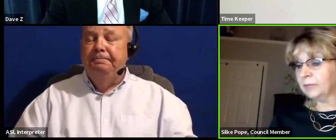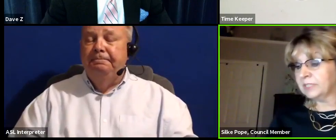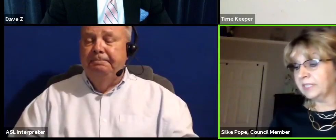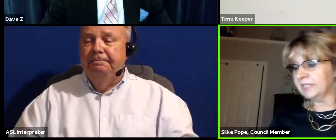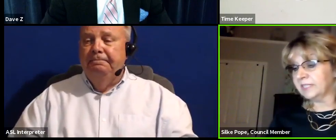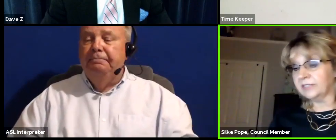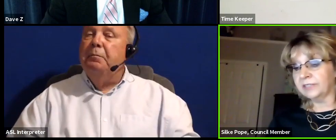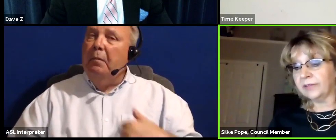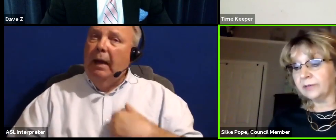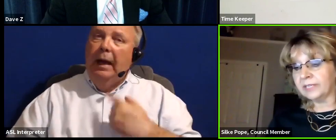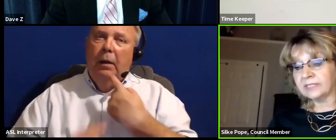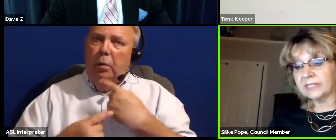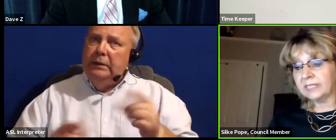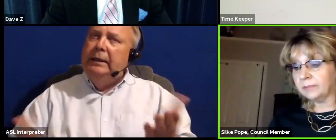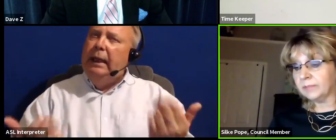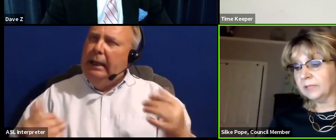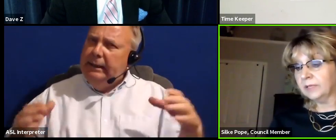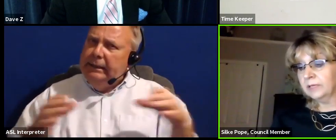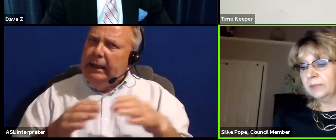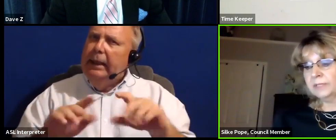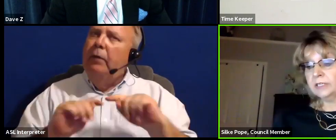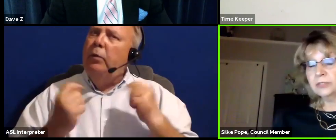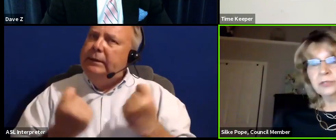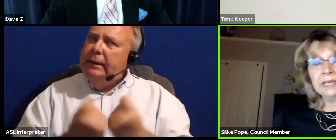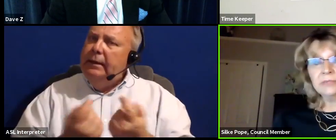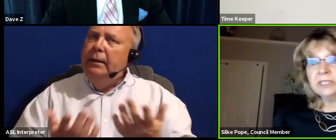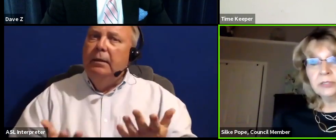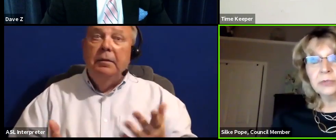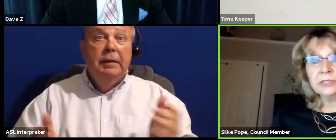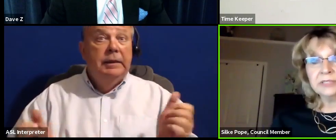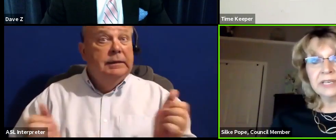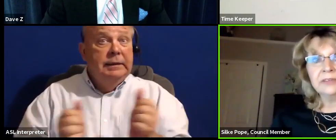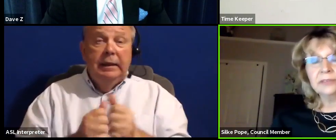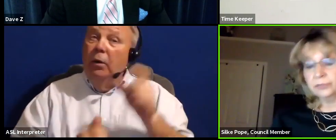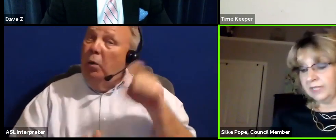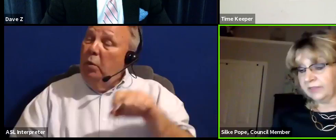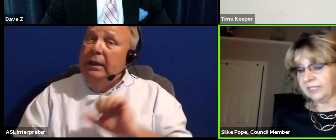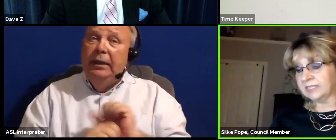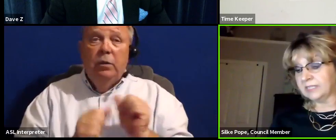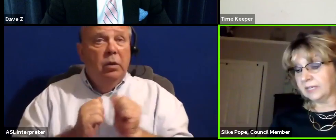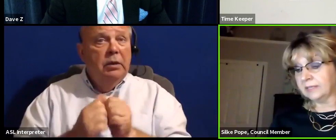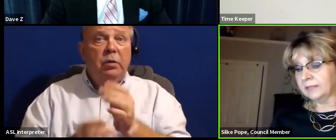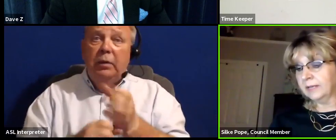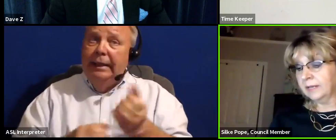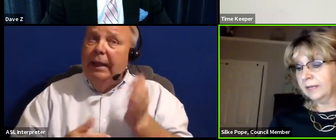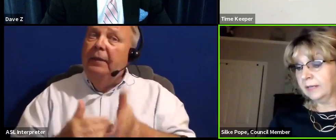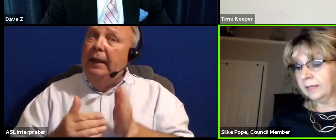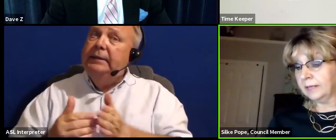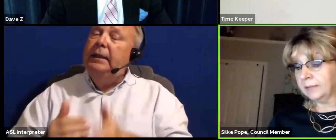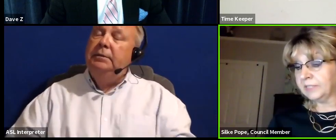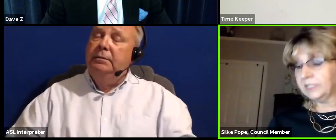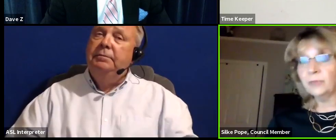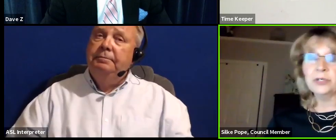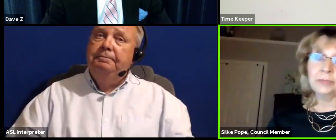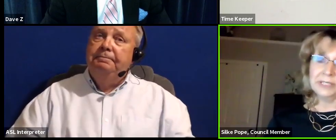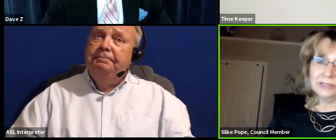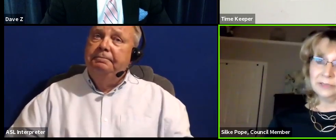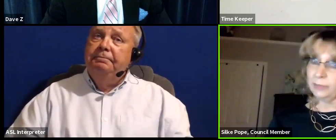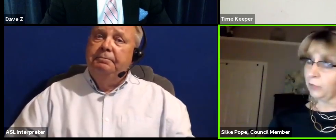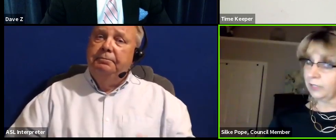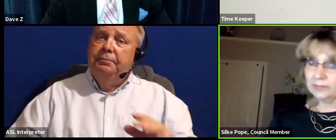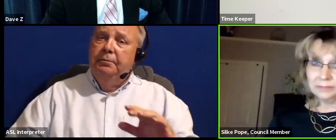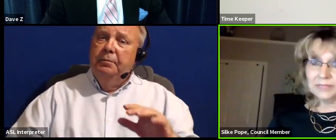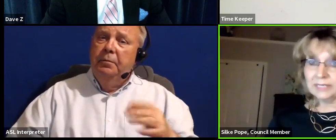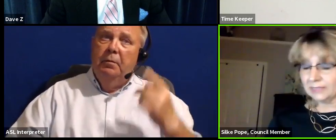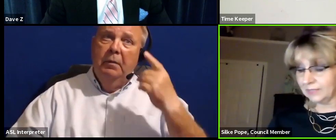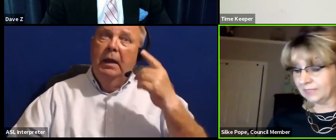I would say let's get together as a team because we need to work together to get things done. Teamwork makes